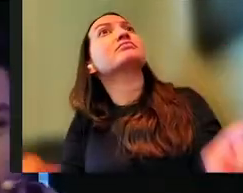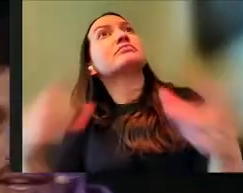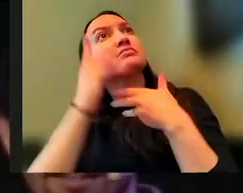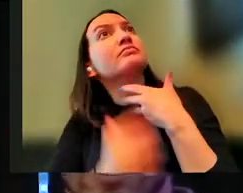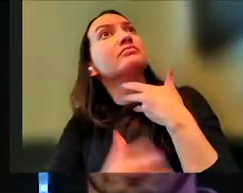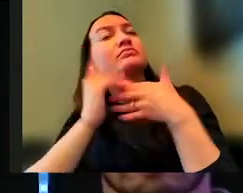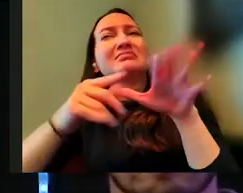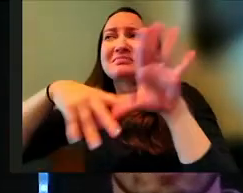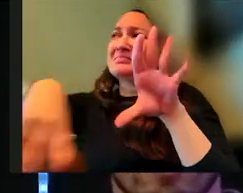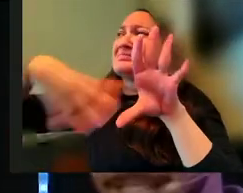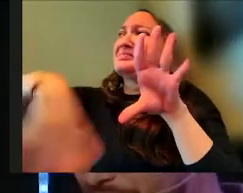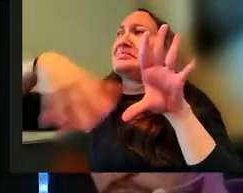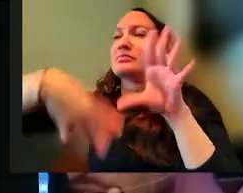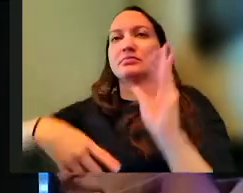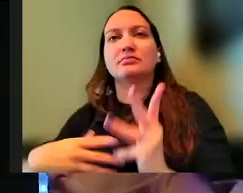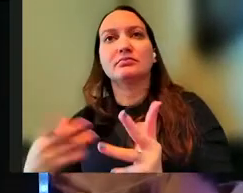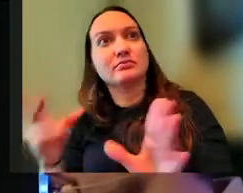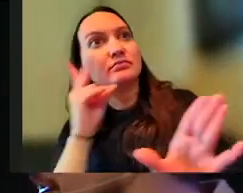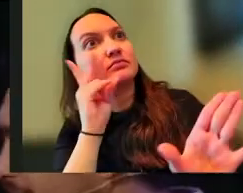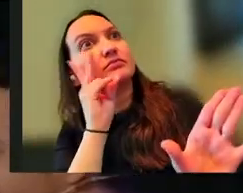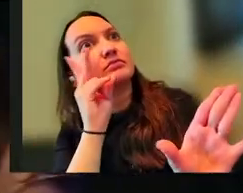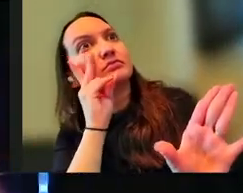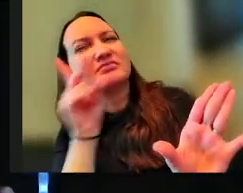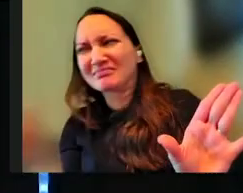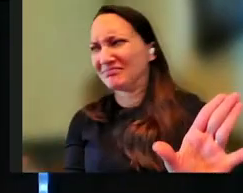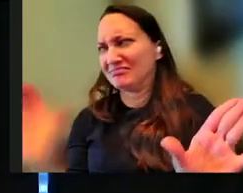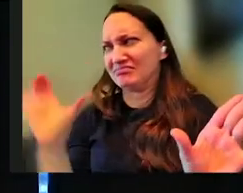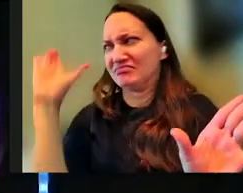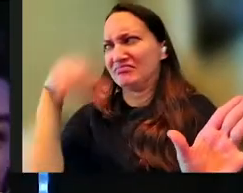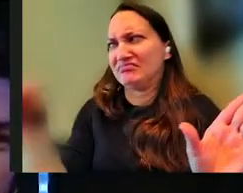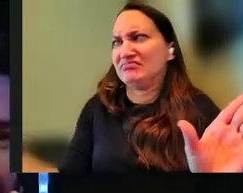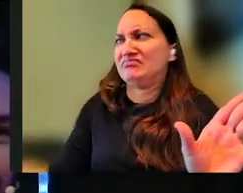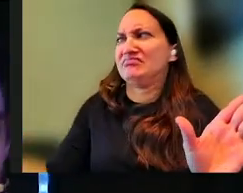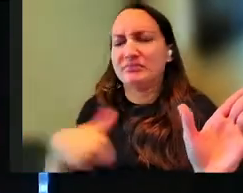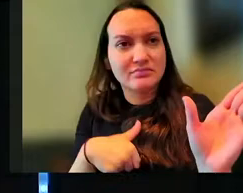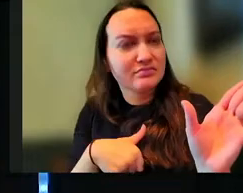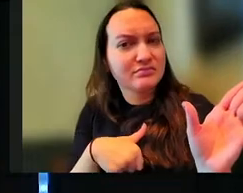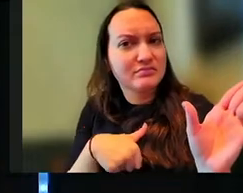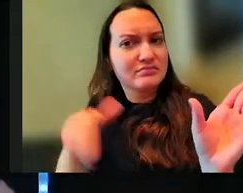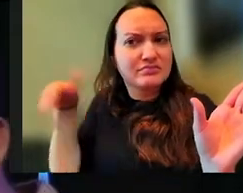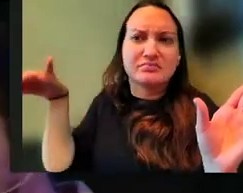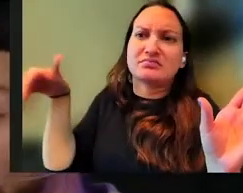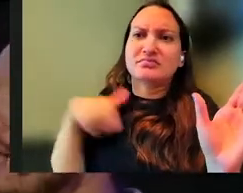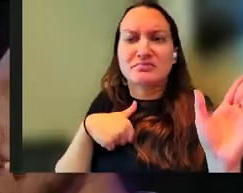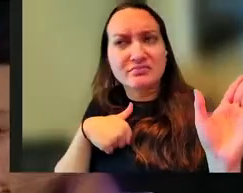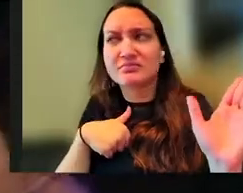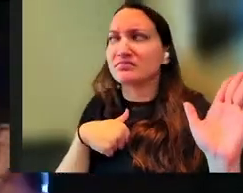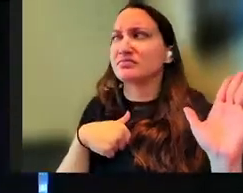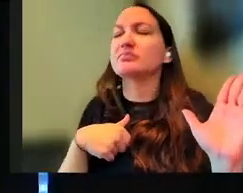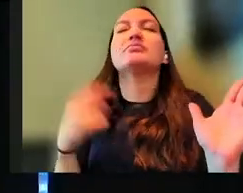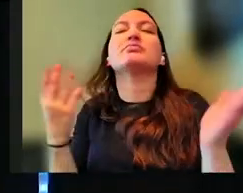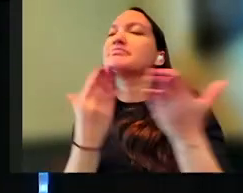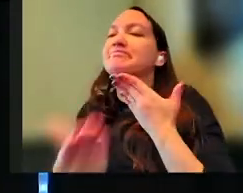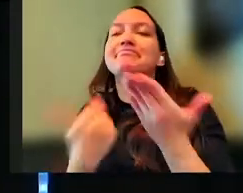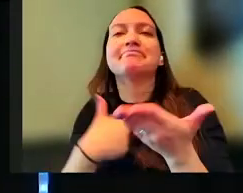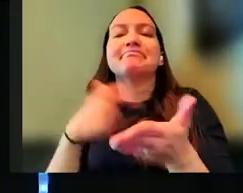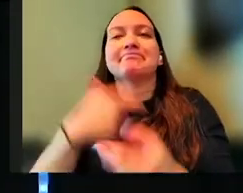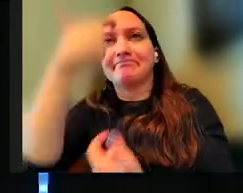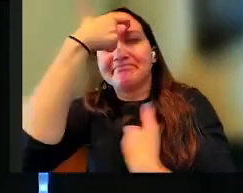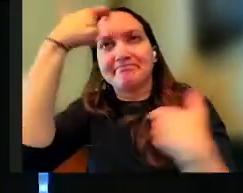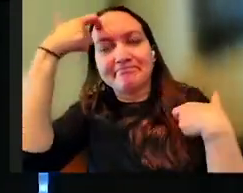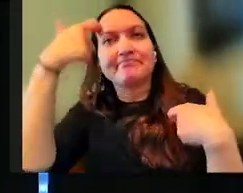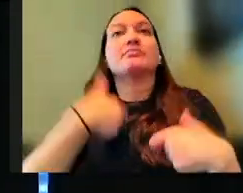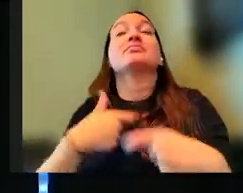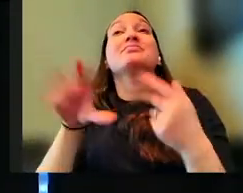blood pouring out of my hand. They're like, let us see. It's like, ew, you guys are weird. Get out of here. It's just, yeah. So anyways, I learned my lesson, right? And what I